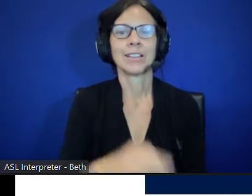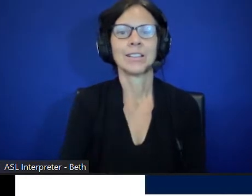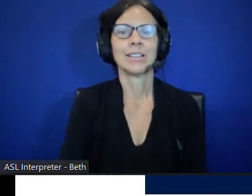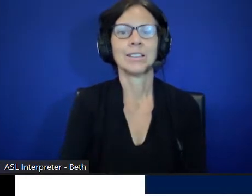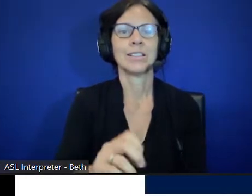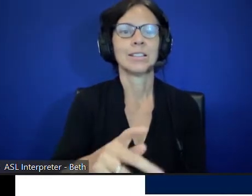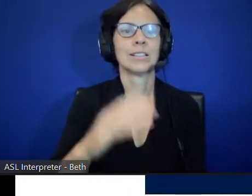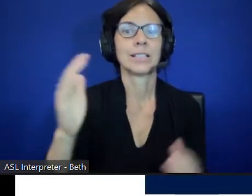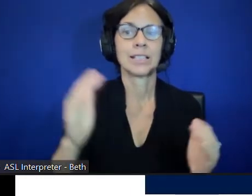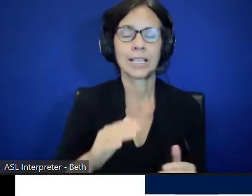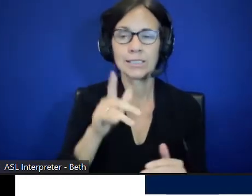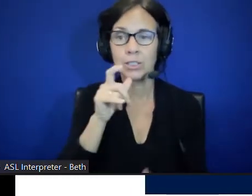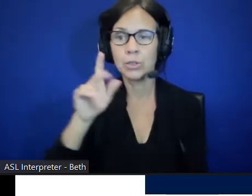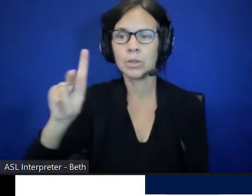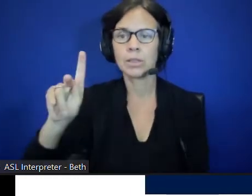presenters katie.